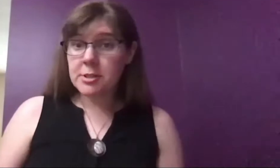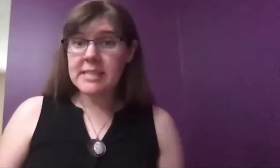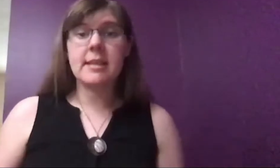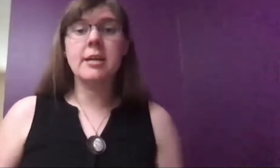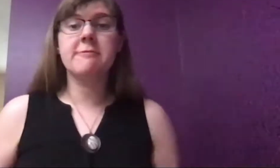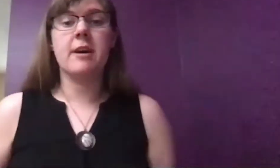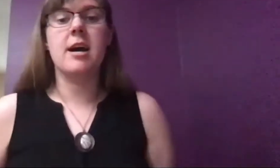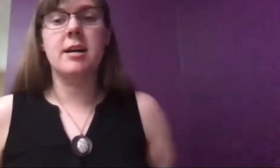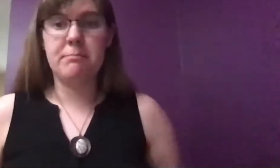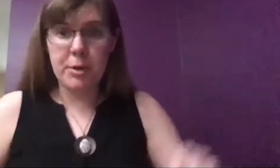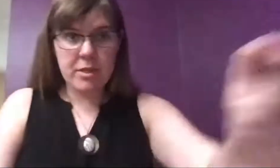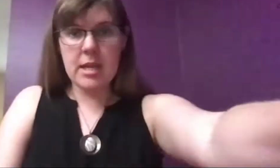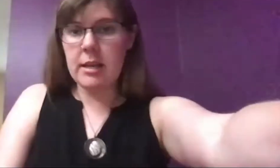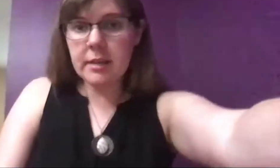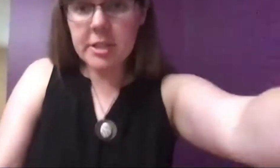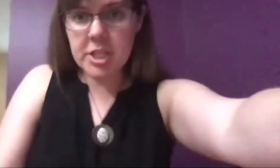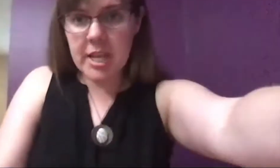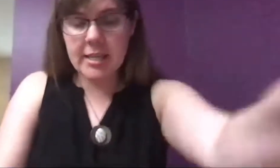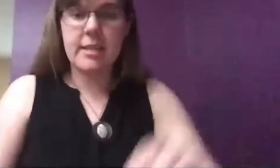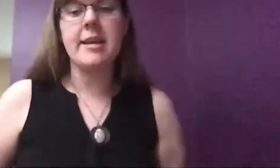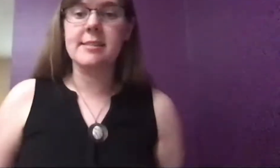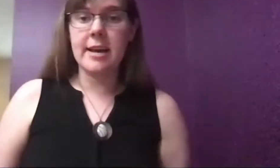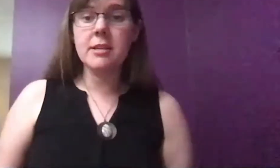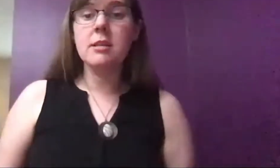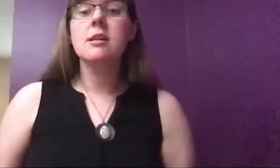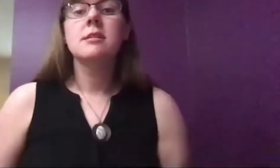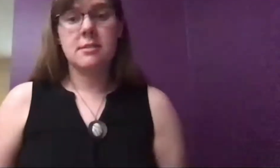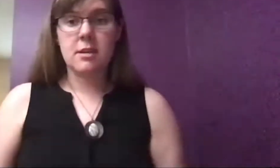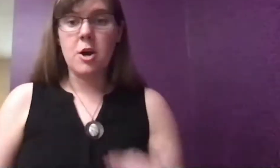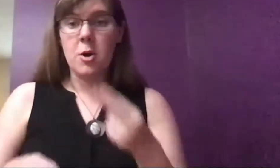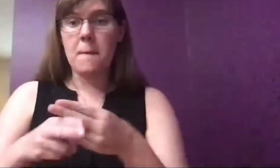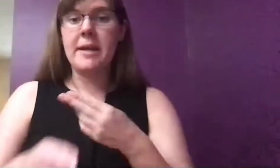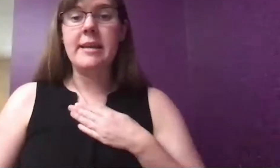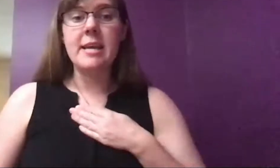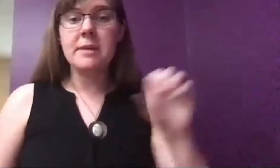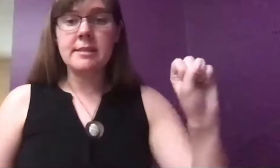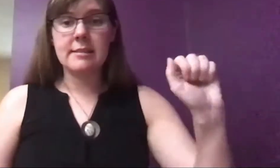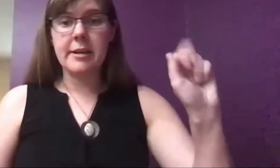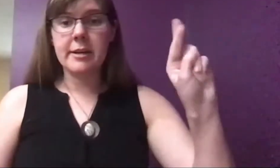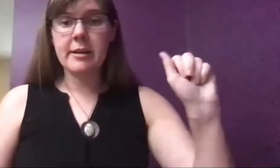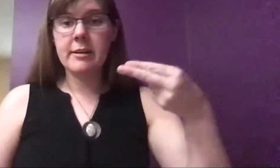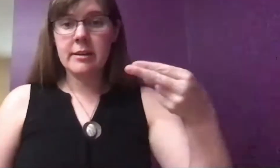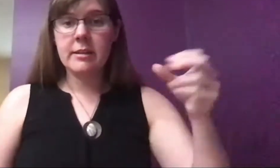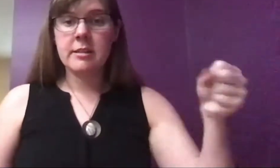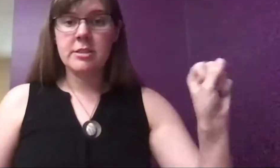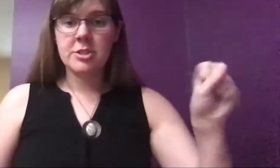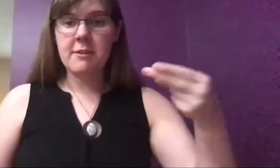gonna introduce myself both in English and in ASL. So my name is Sarah